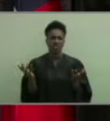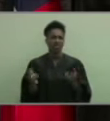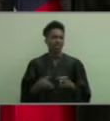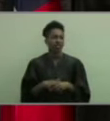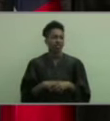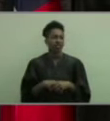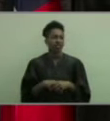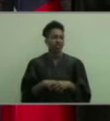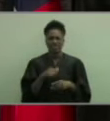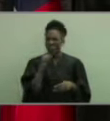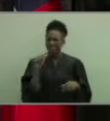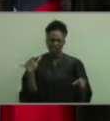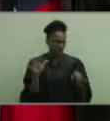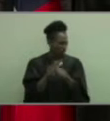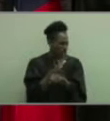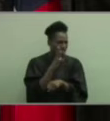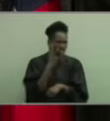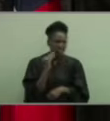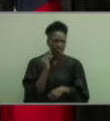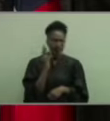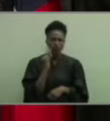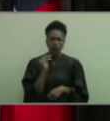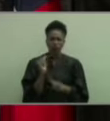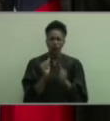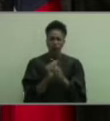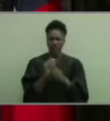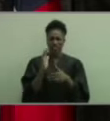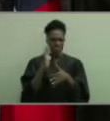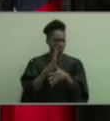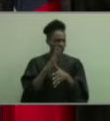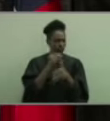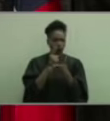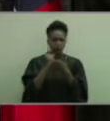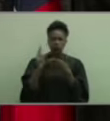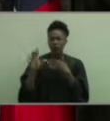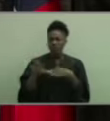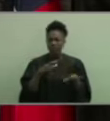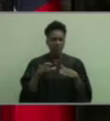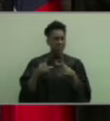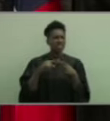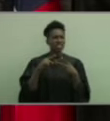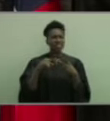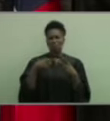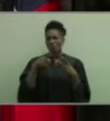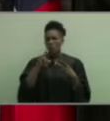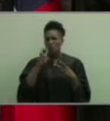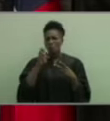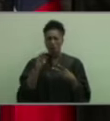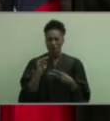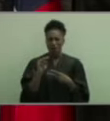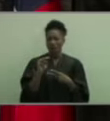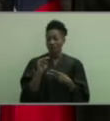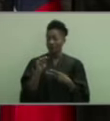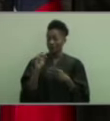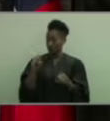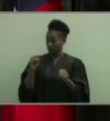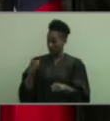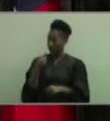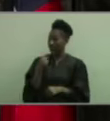We didn't get the full experience complete with all of our senior week activities, prom, the chance to even say goodbye,